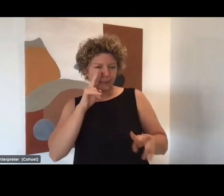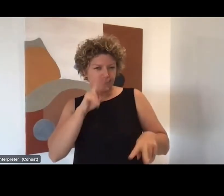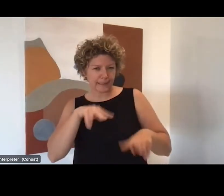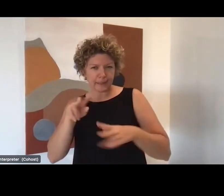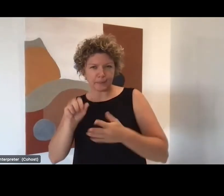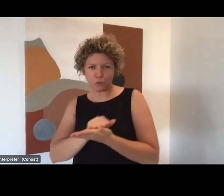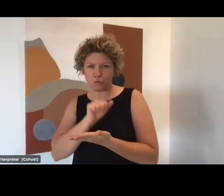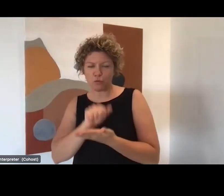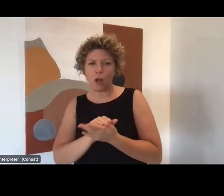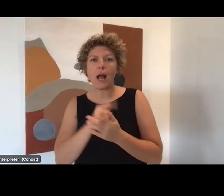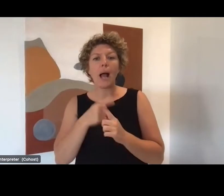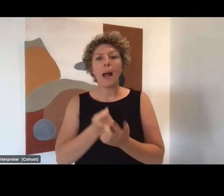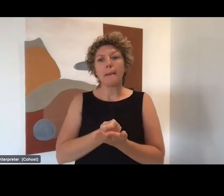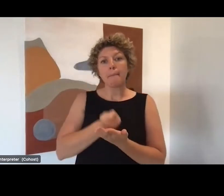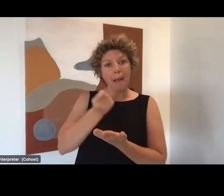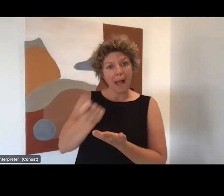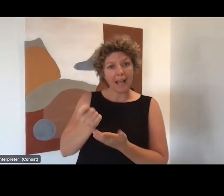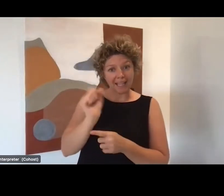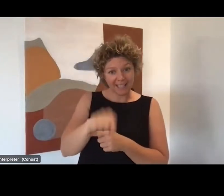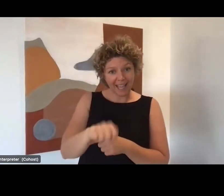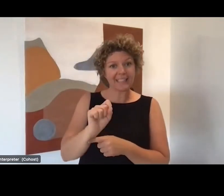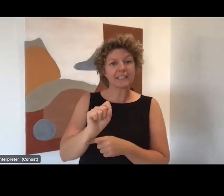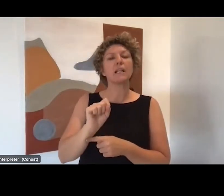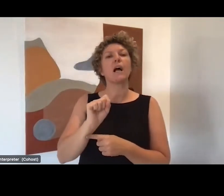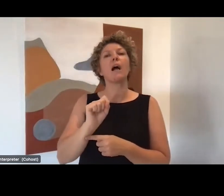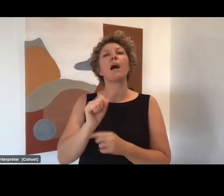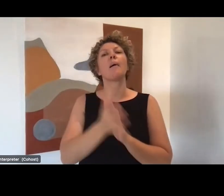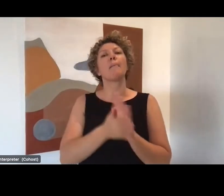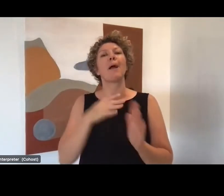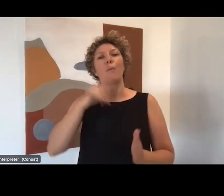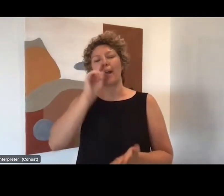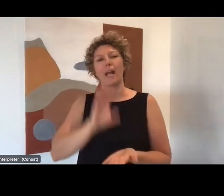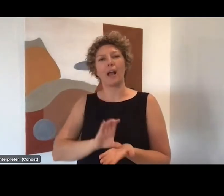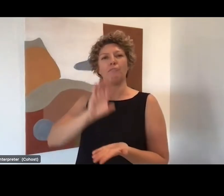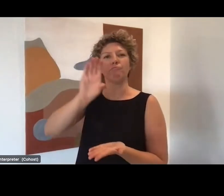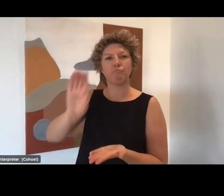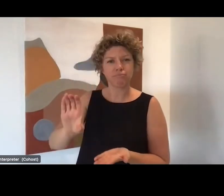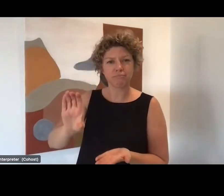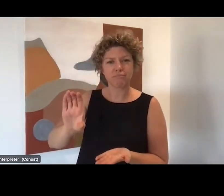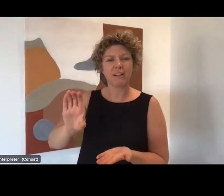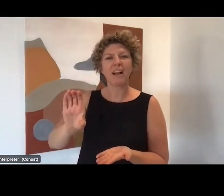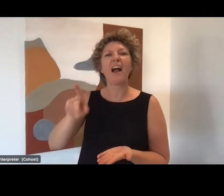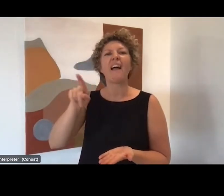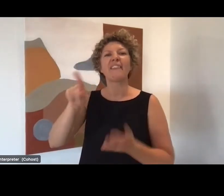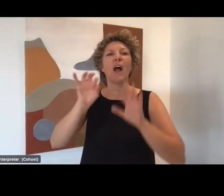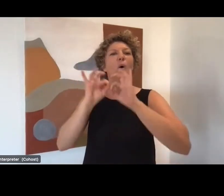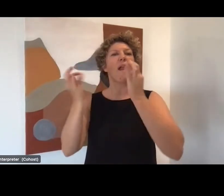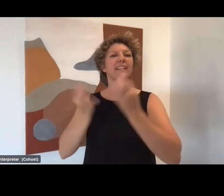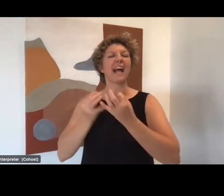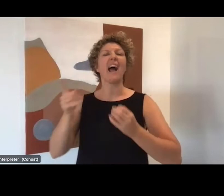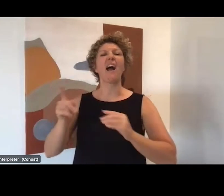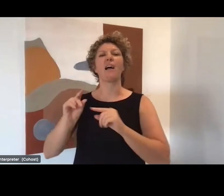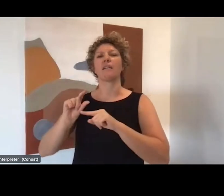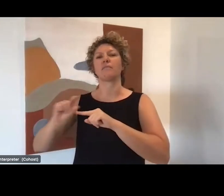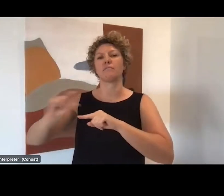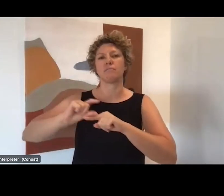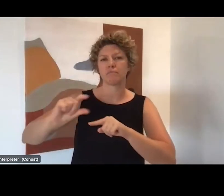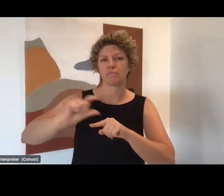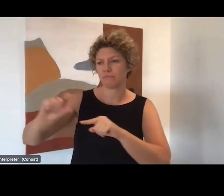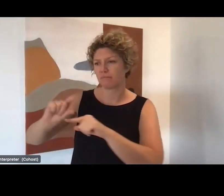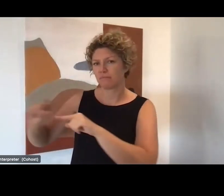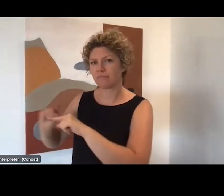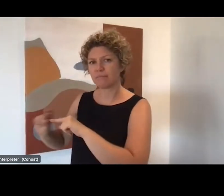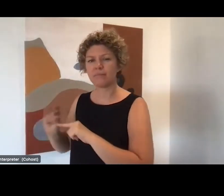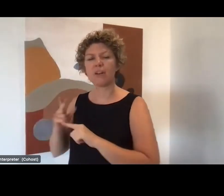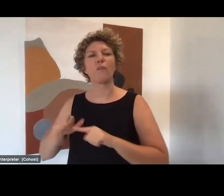payments are made to the provider, because it allows us to do it in bulk. And then the provider would pass the payment